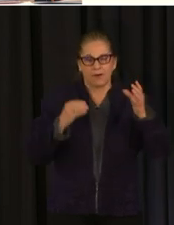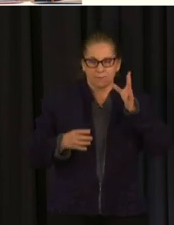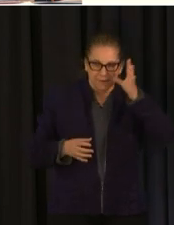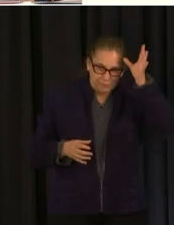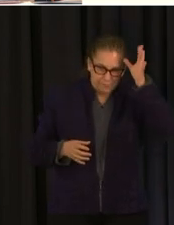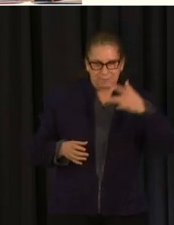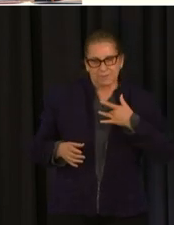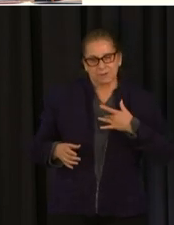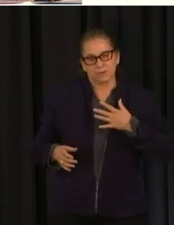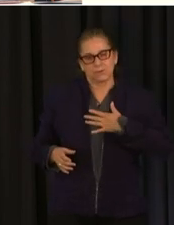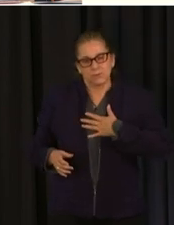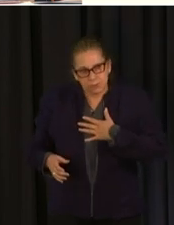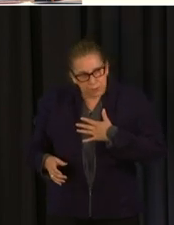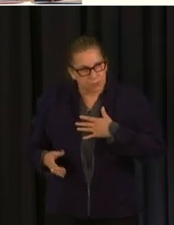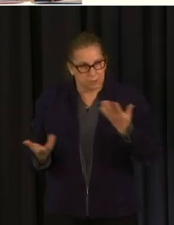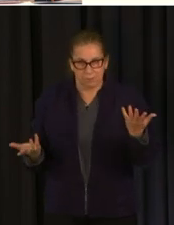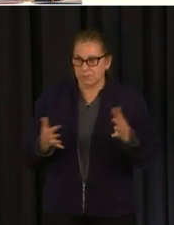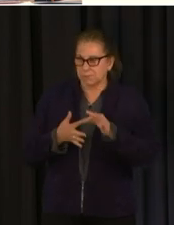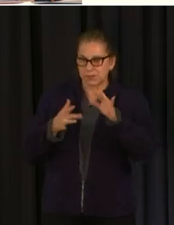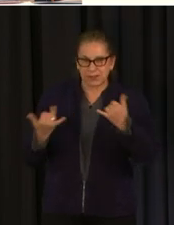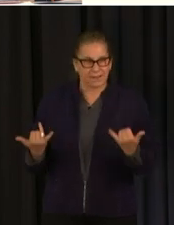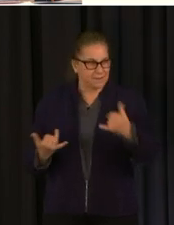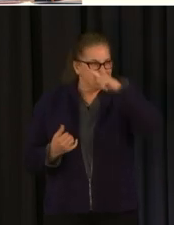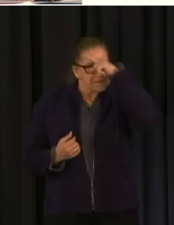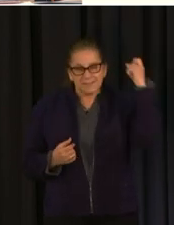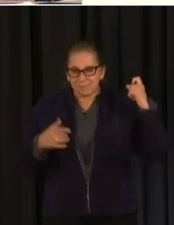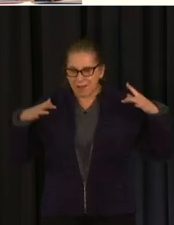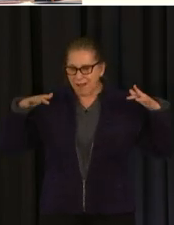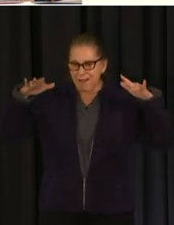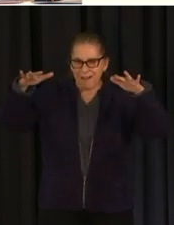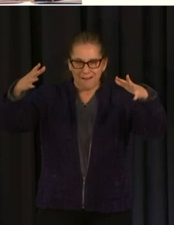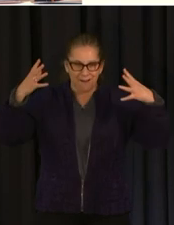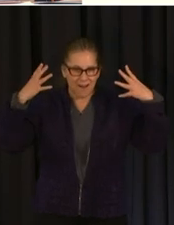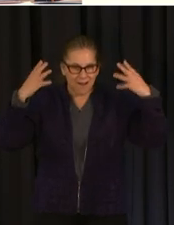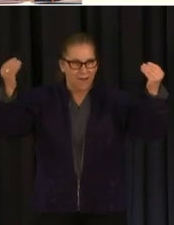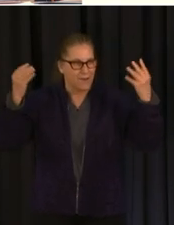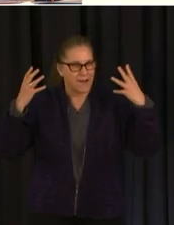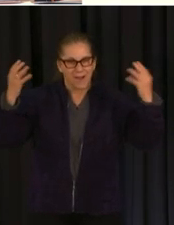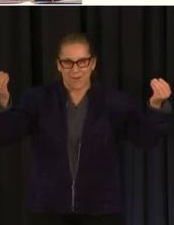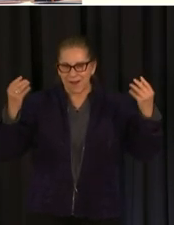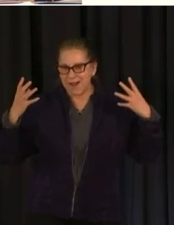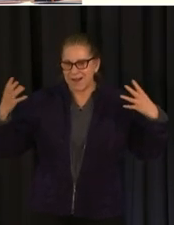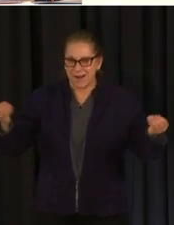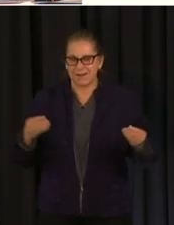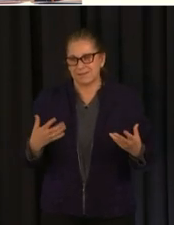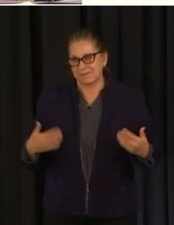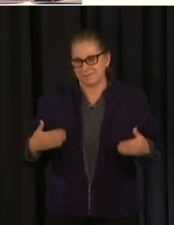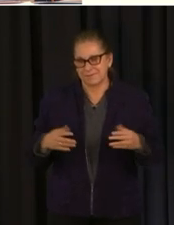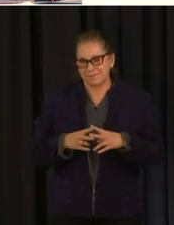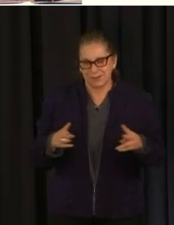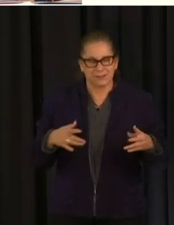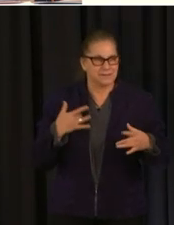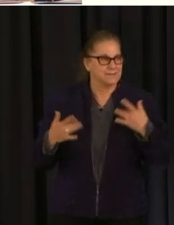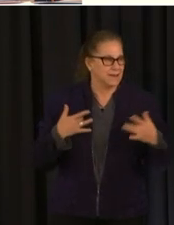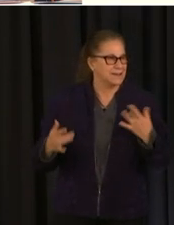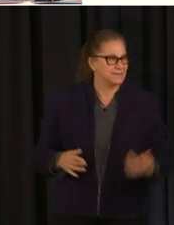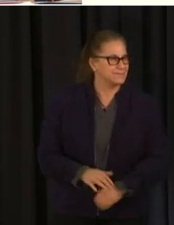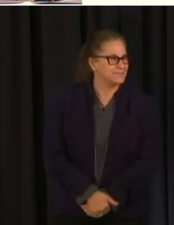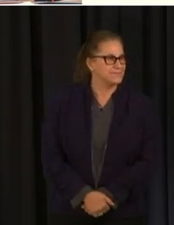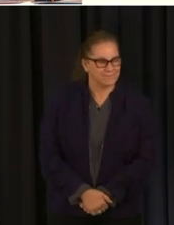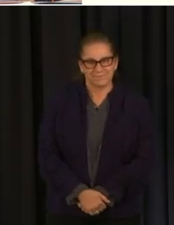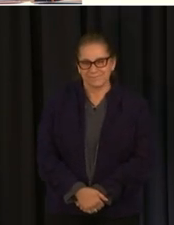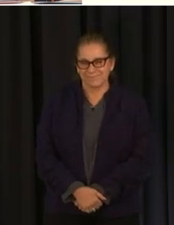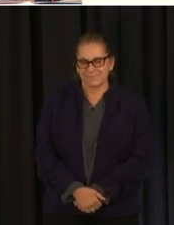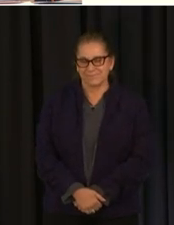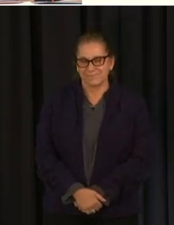first jobs this summer whether it be through the mary and berry syup program or otherwise parents are really excited about this and so are we uh we